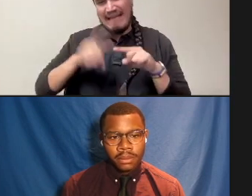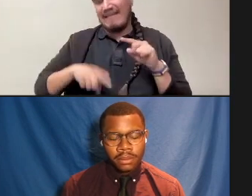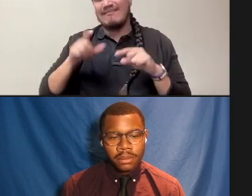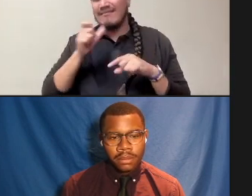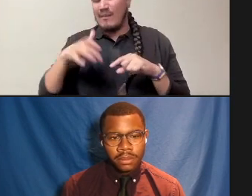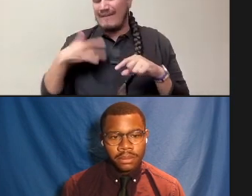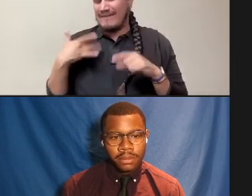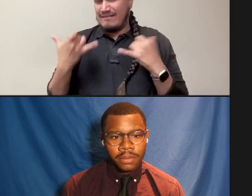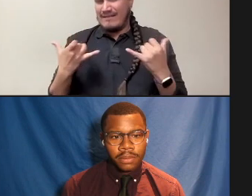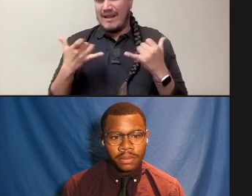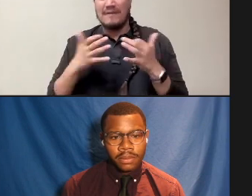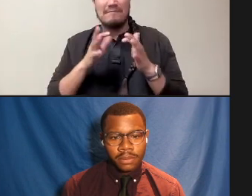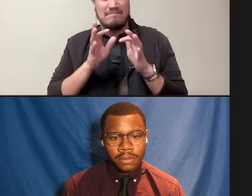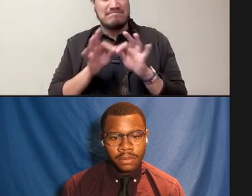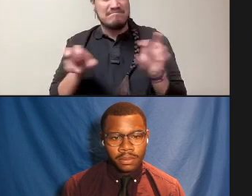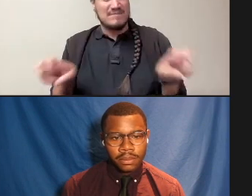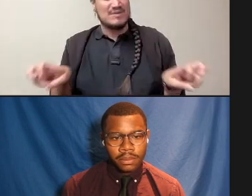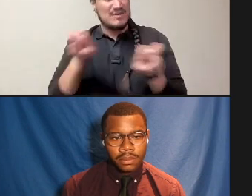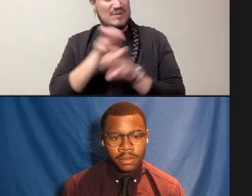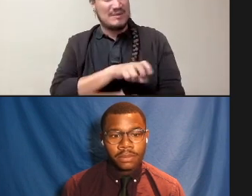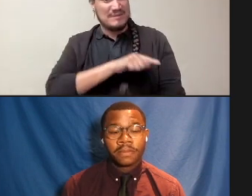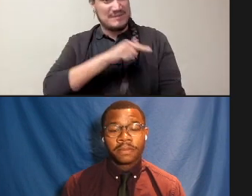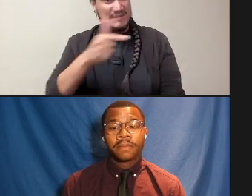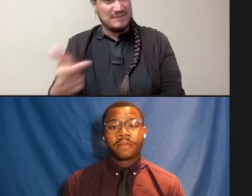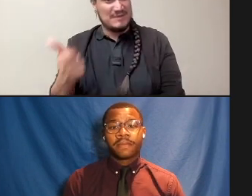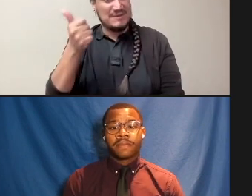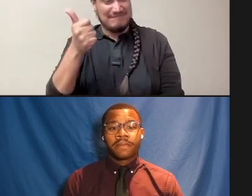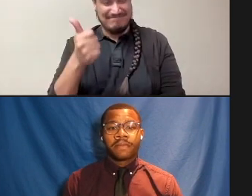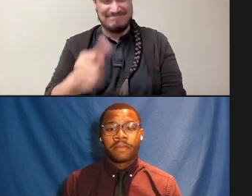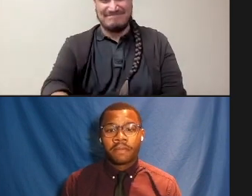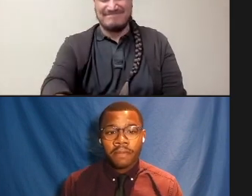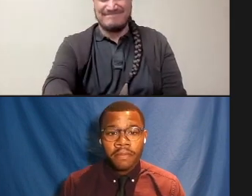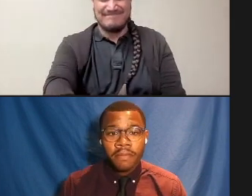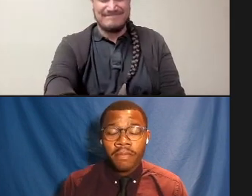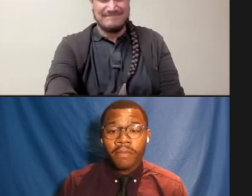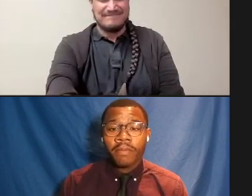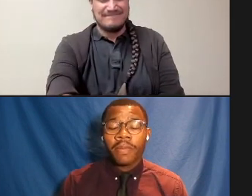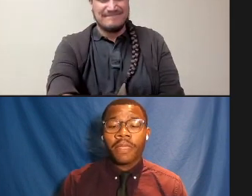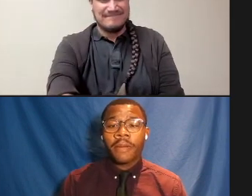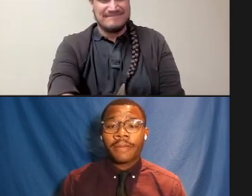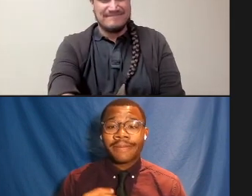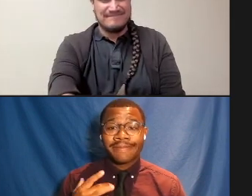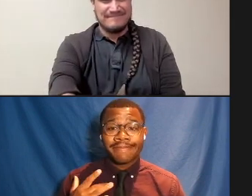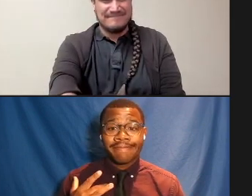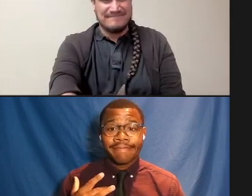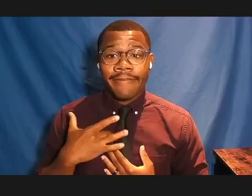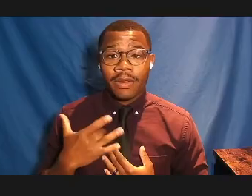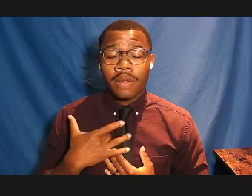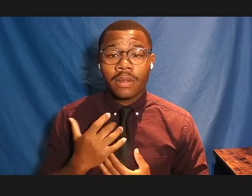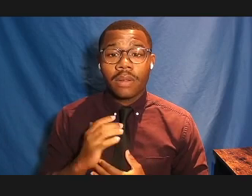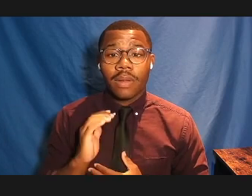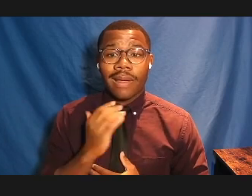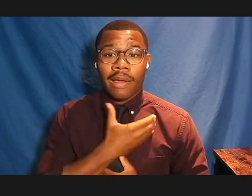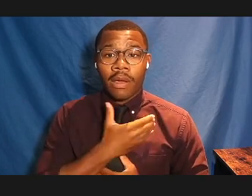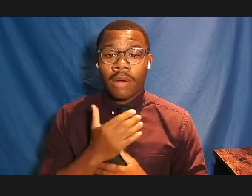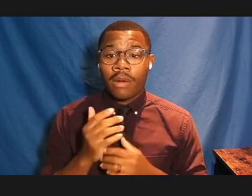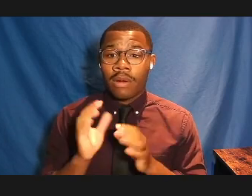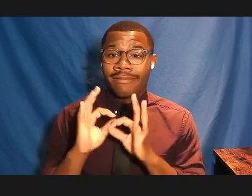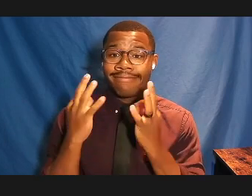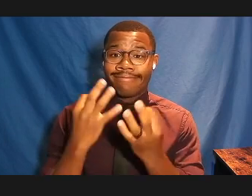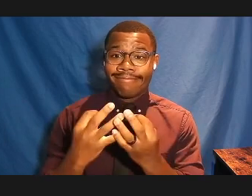feel like also, I'm not sure that that's new either. I think our ancestors were very forward-looking, and I think they were so